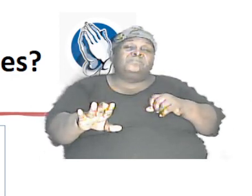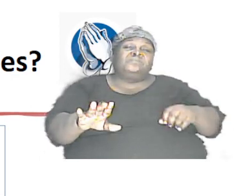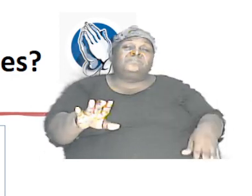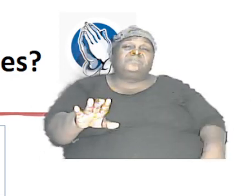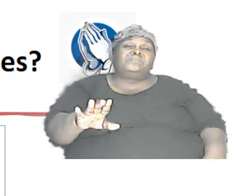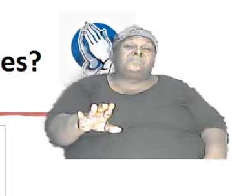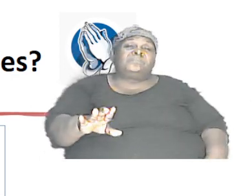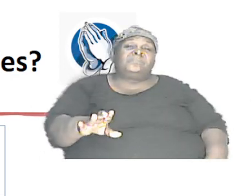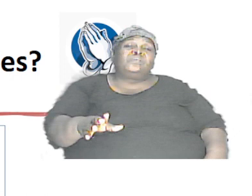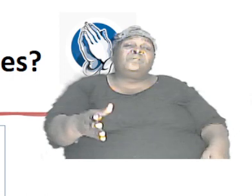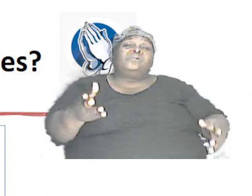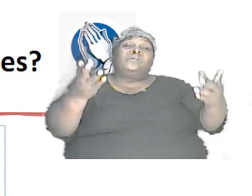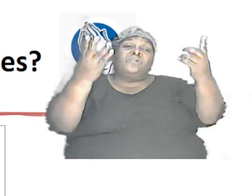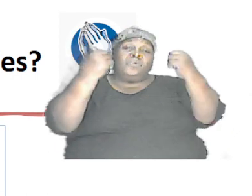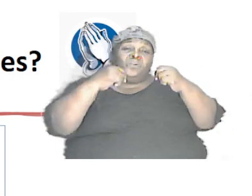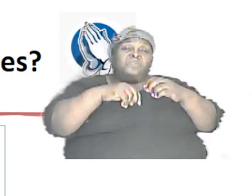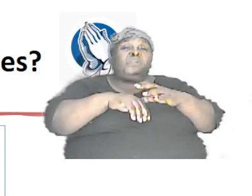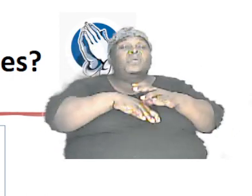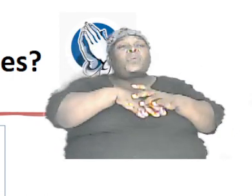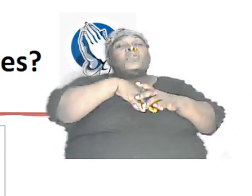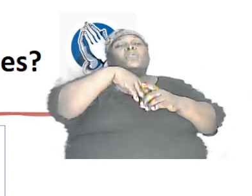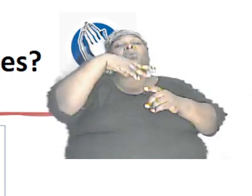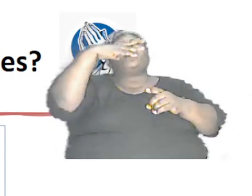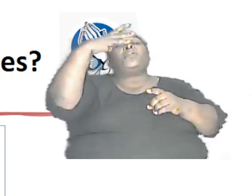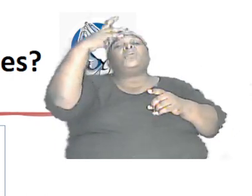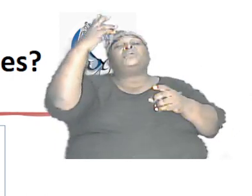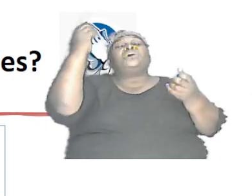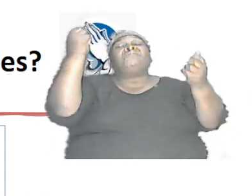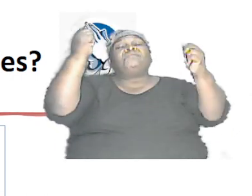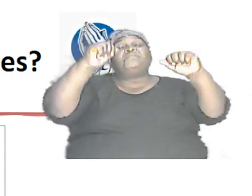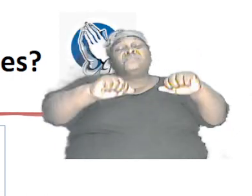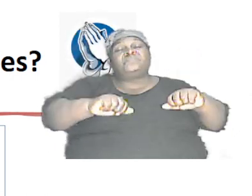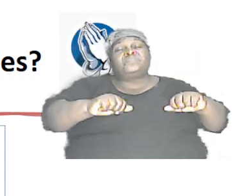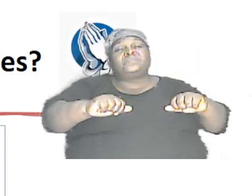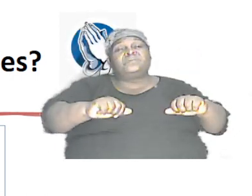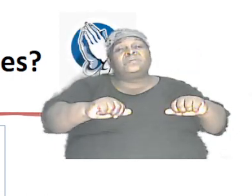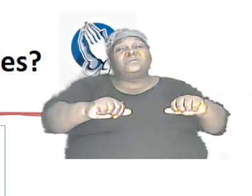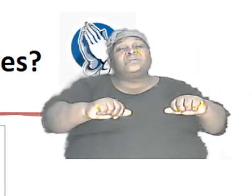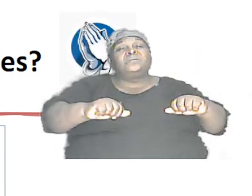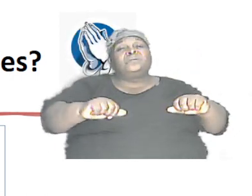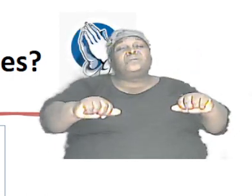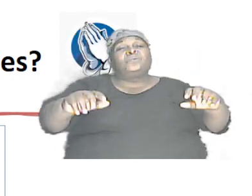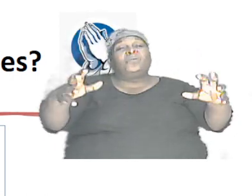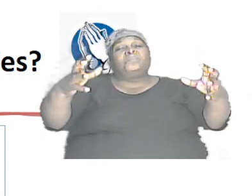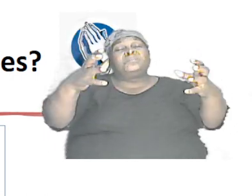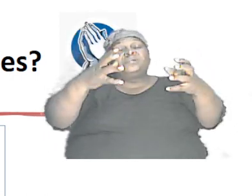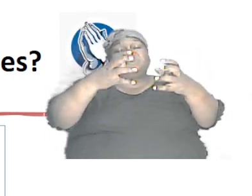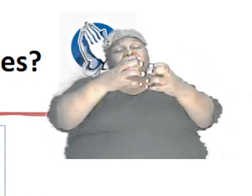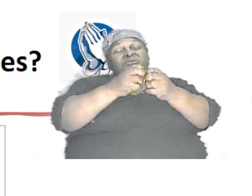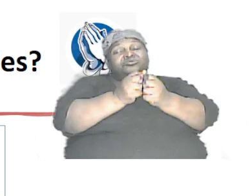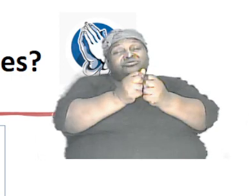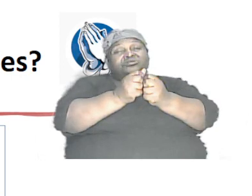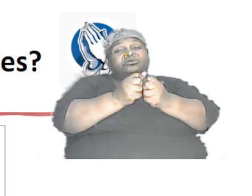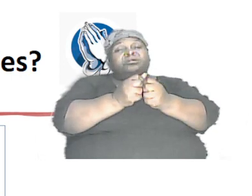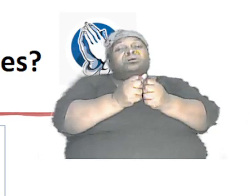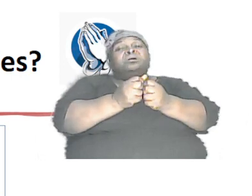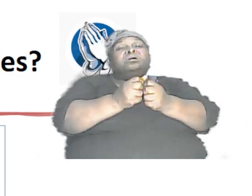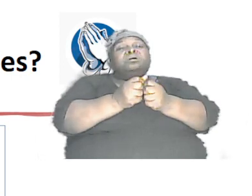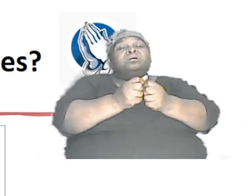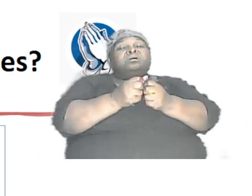comes out of a possible combination of offspring look at the box above the child where you see